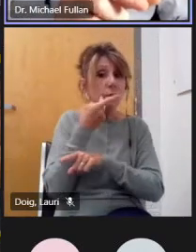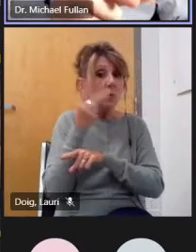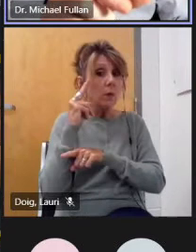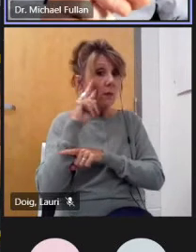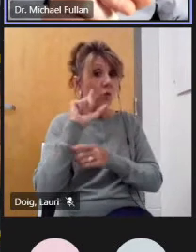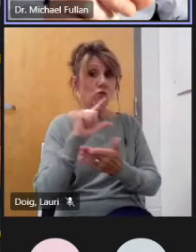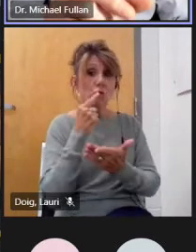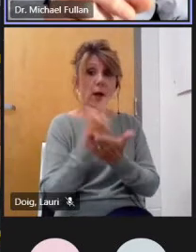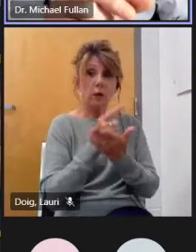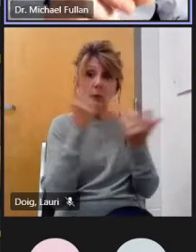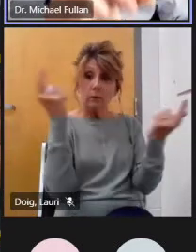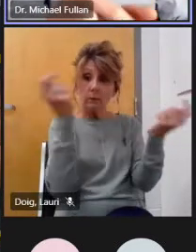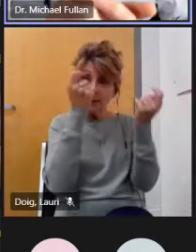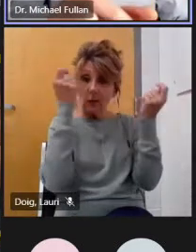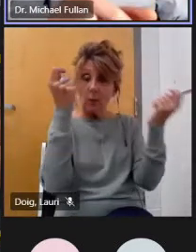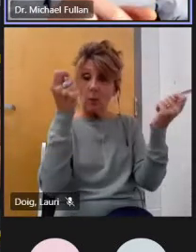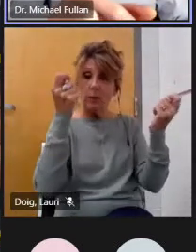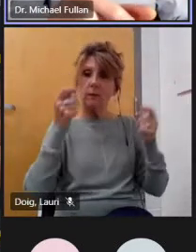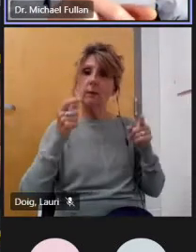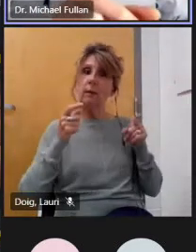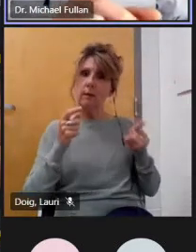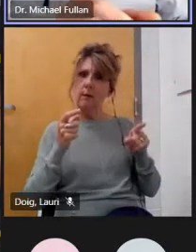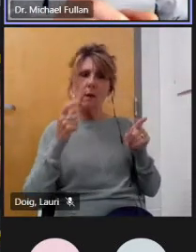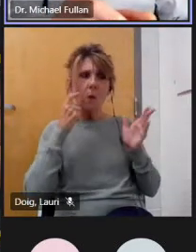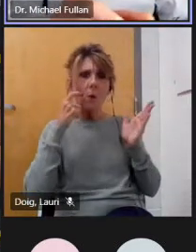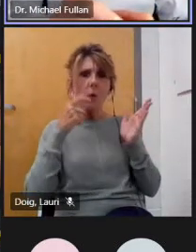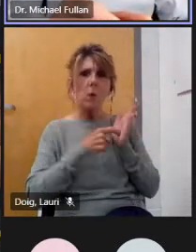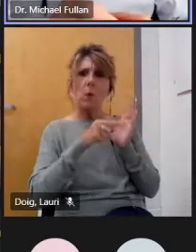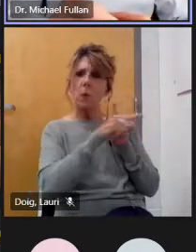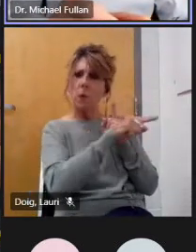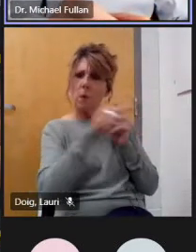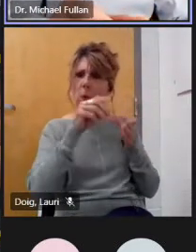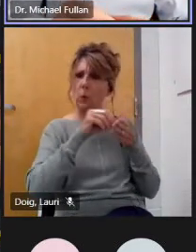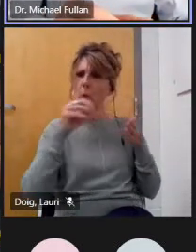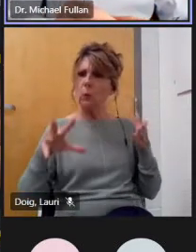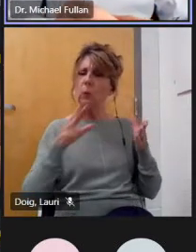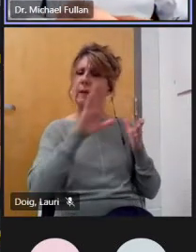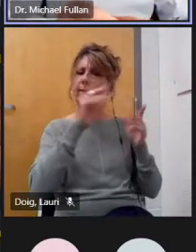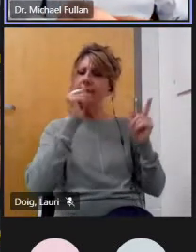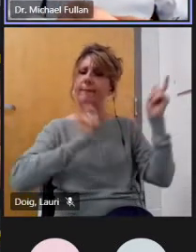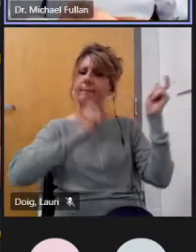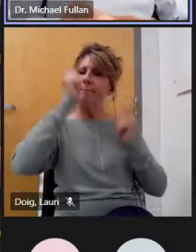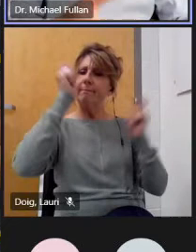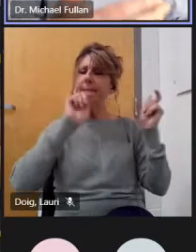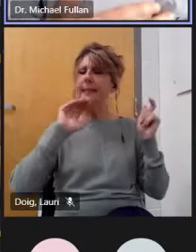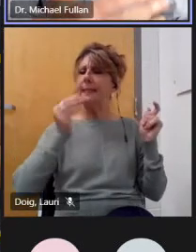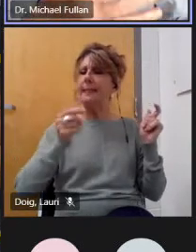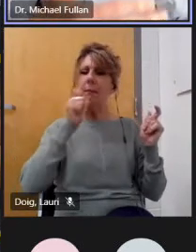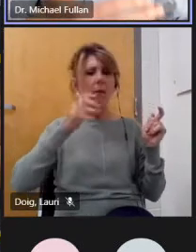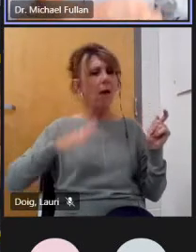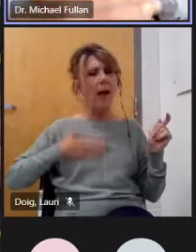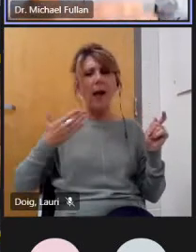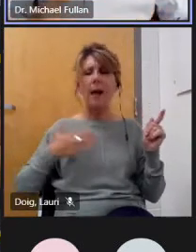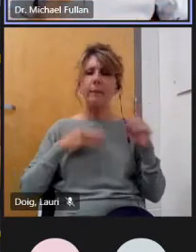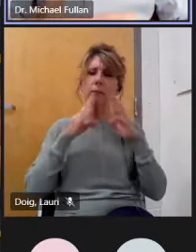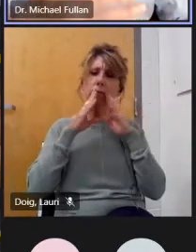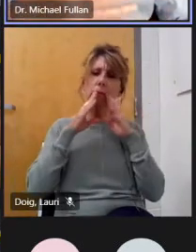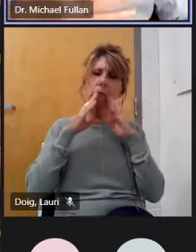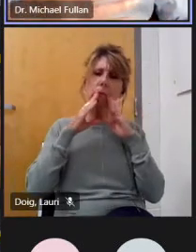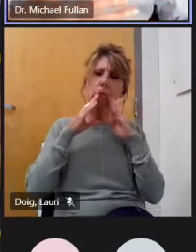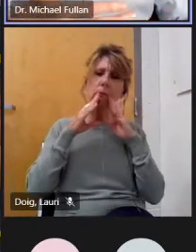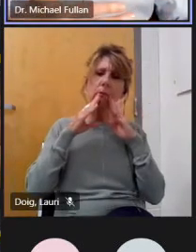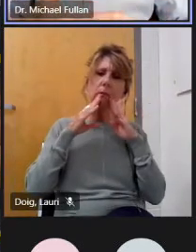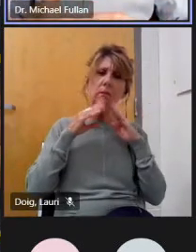had a look of i don't know glumness i don't forget what word he used but it definitely wasn't joy that they even though they were